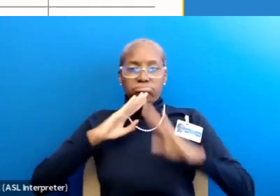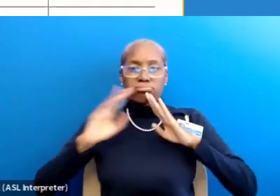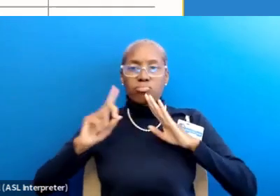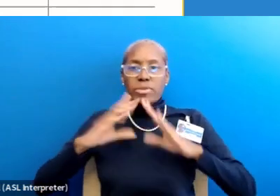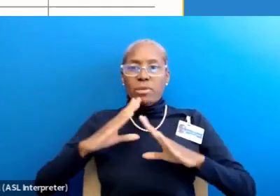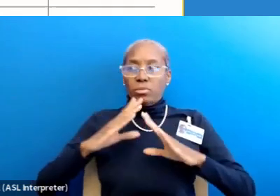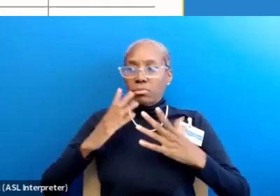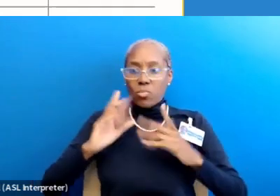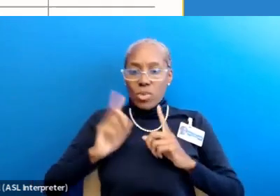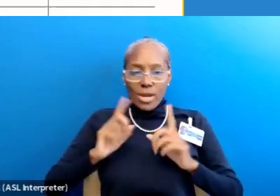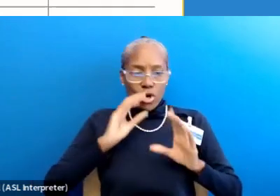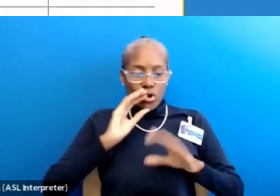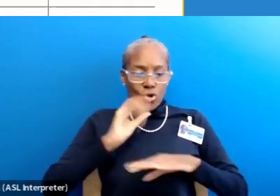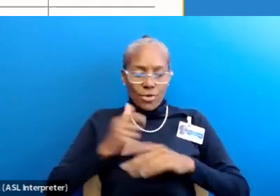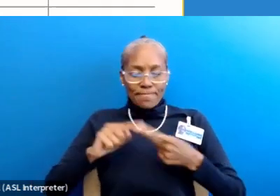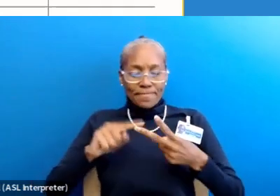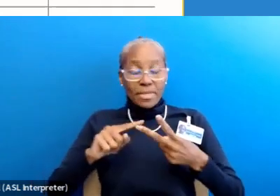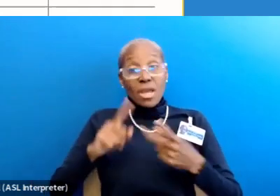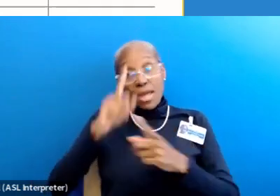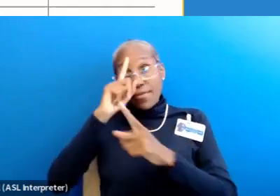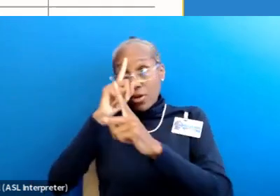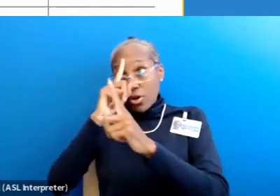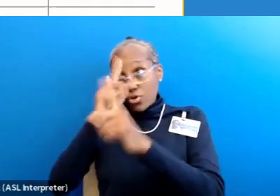then finally, set a target completion date.